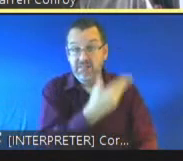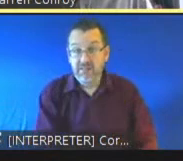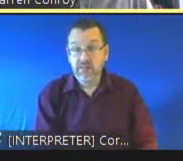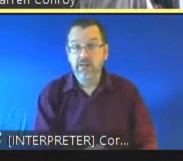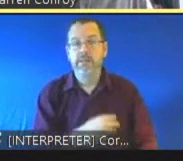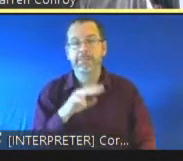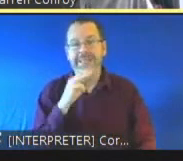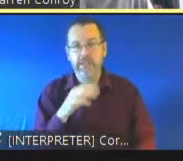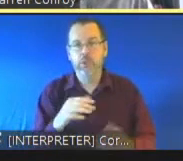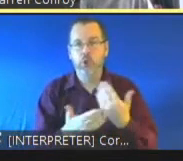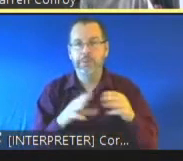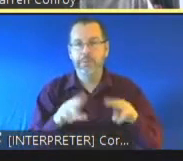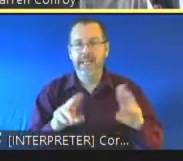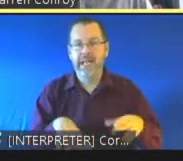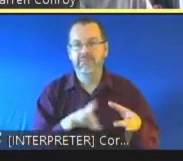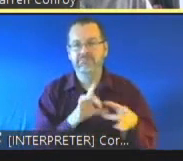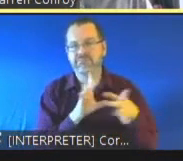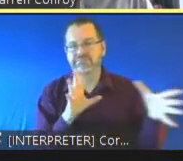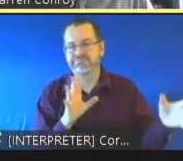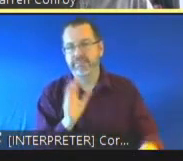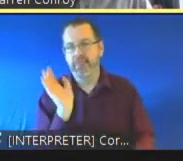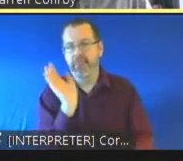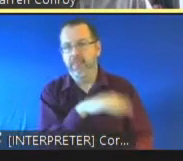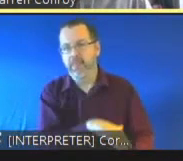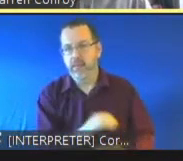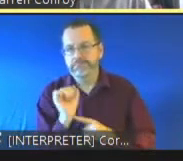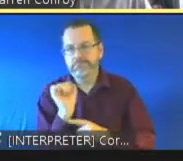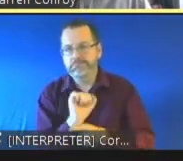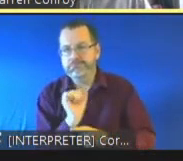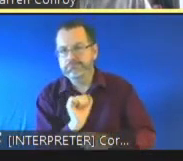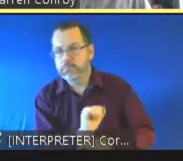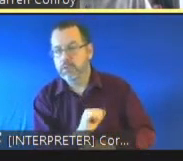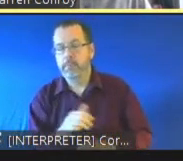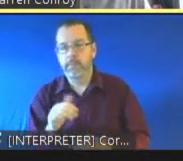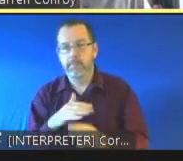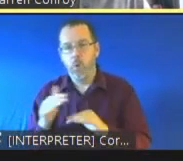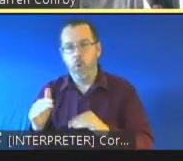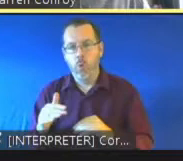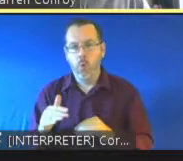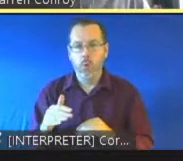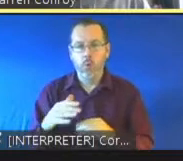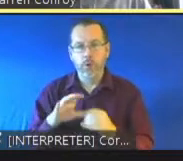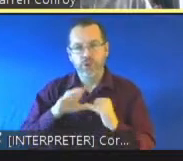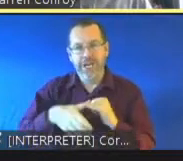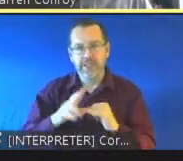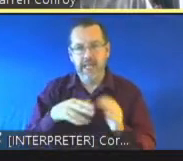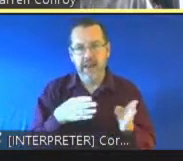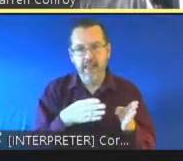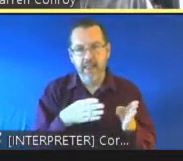and therefore more open to negative criminal uh influences and criminal activity